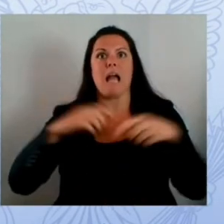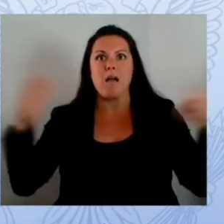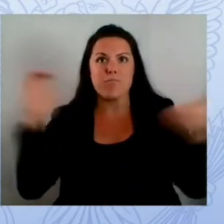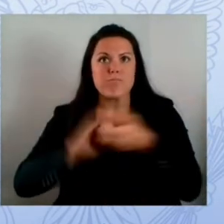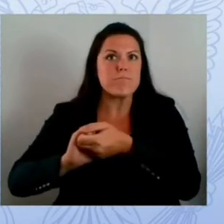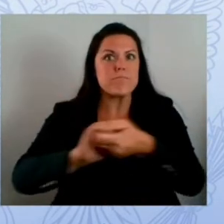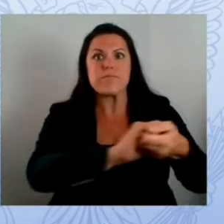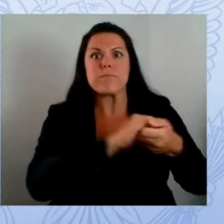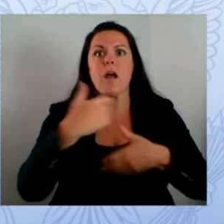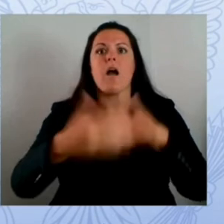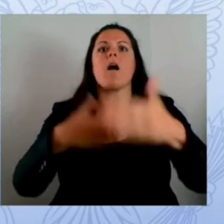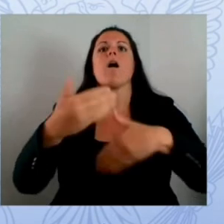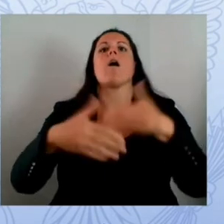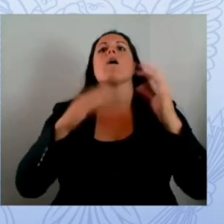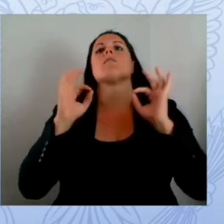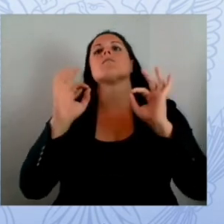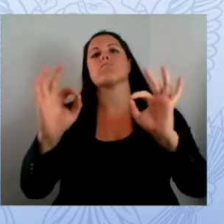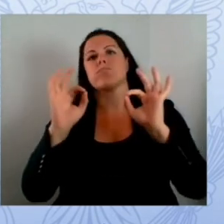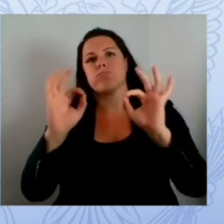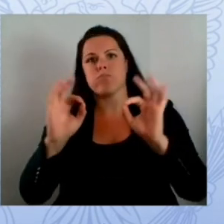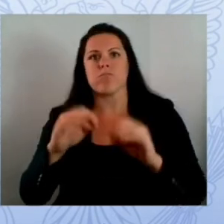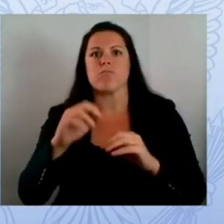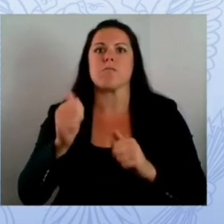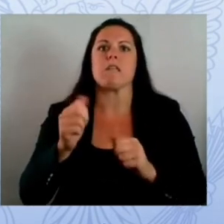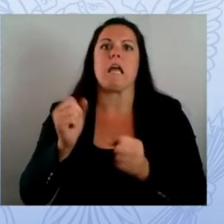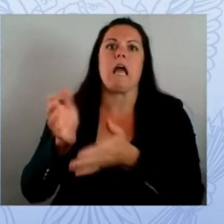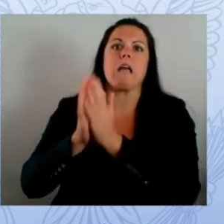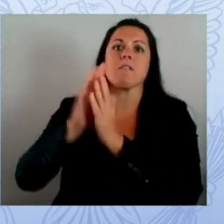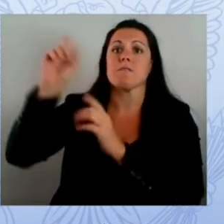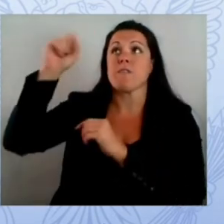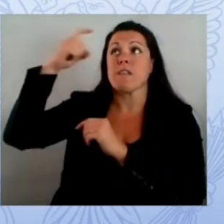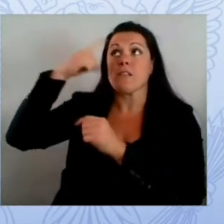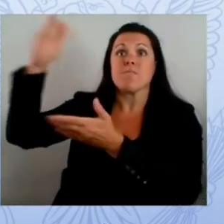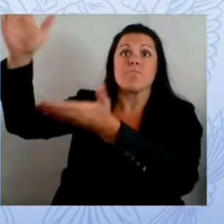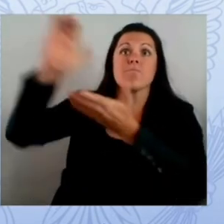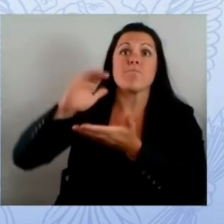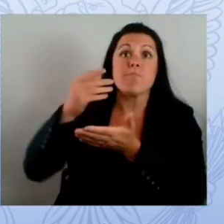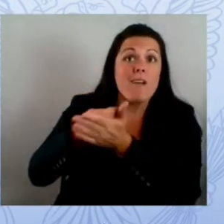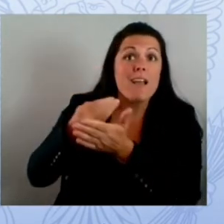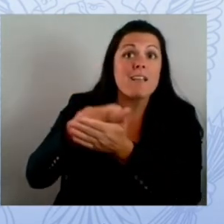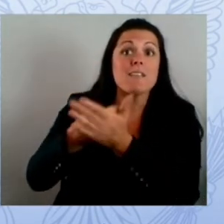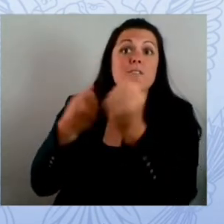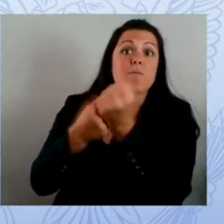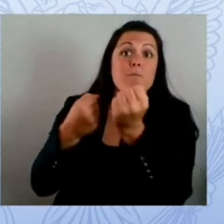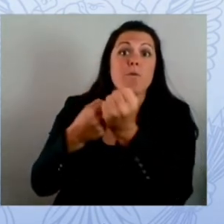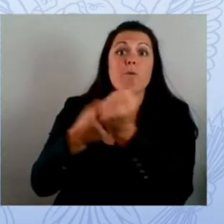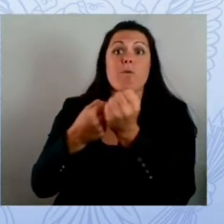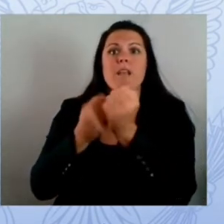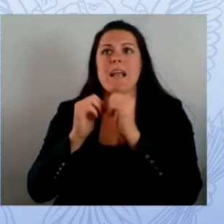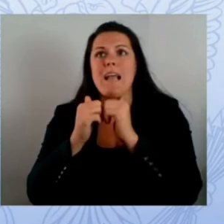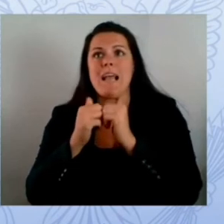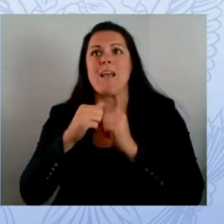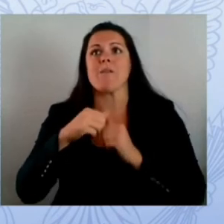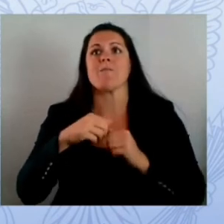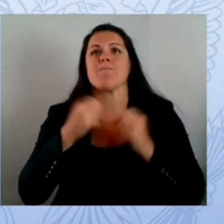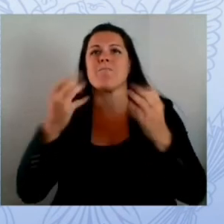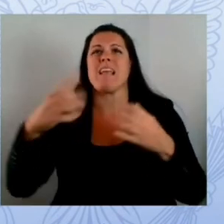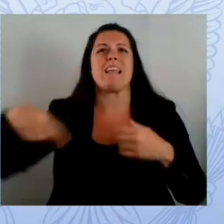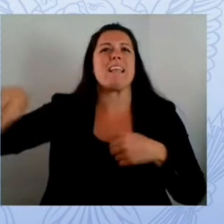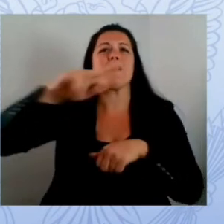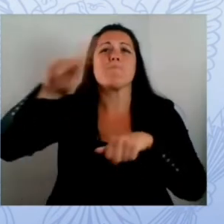terms of funding co-signed by over 2 000 educational leaders across the country originating from los angeles